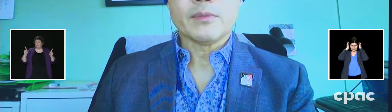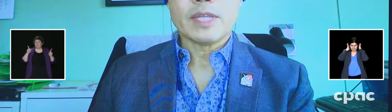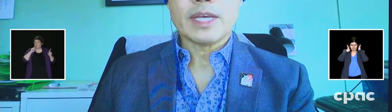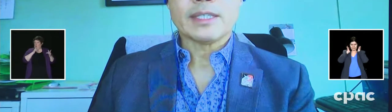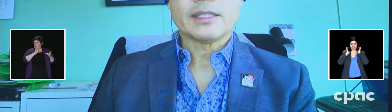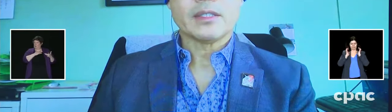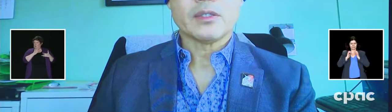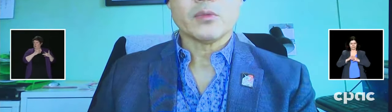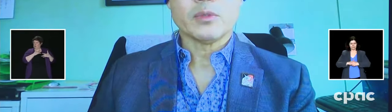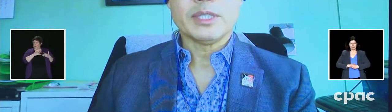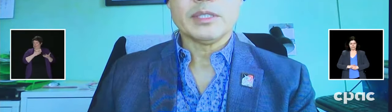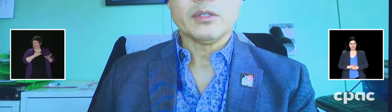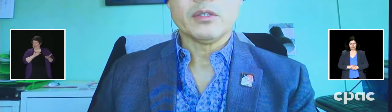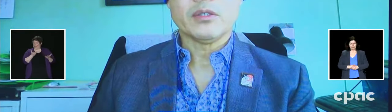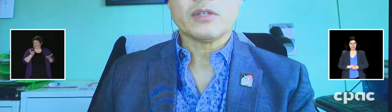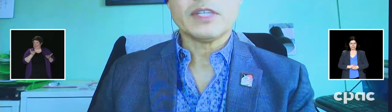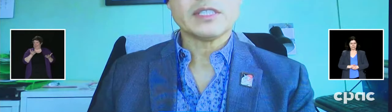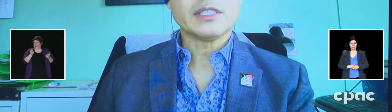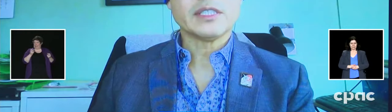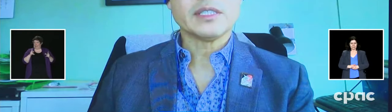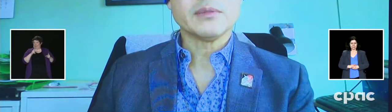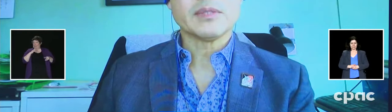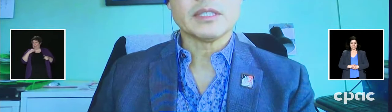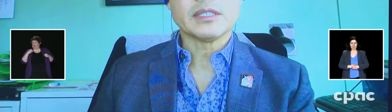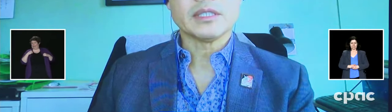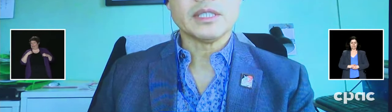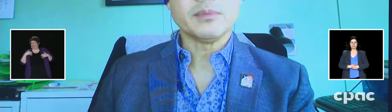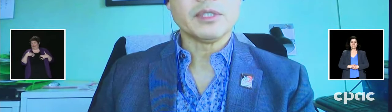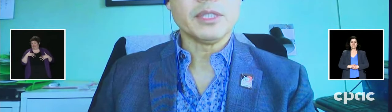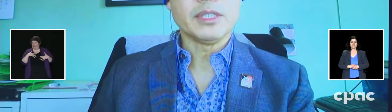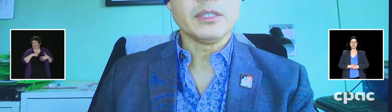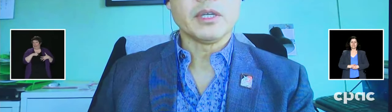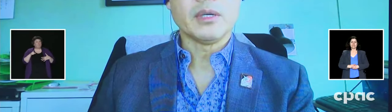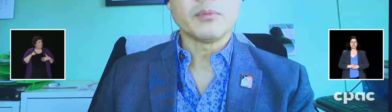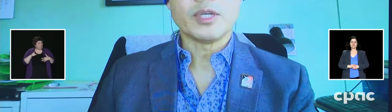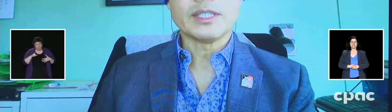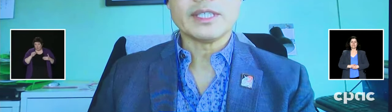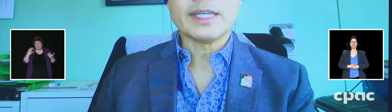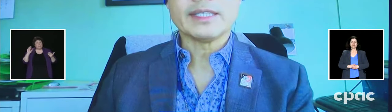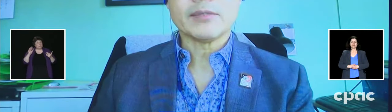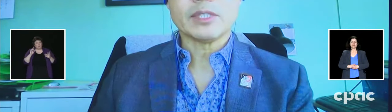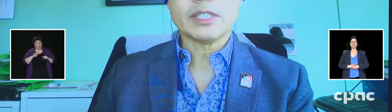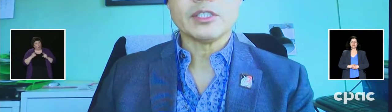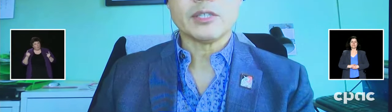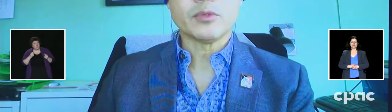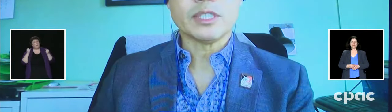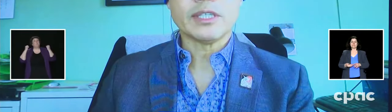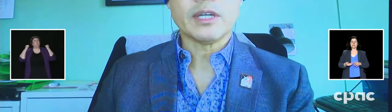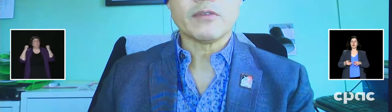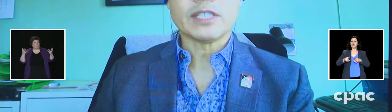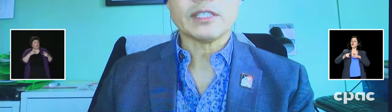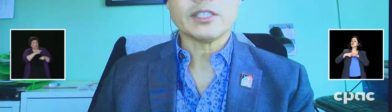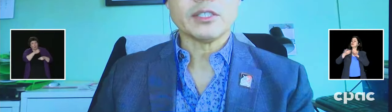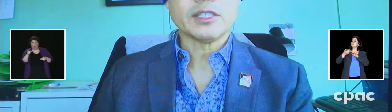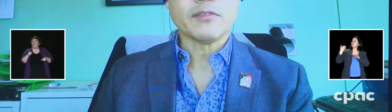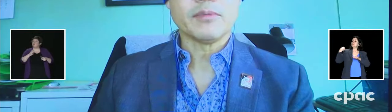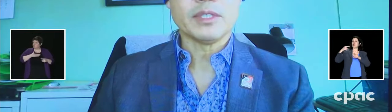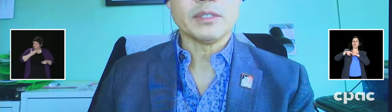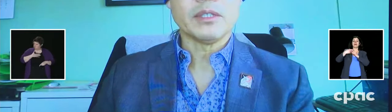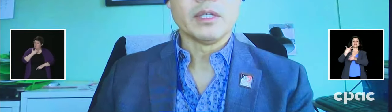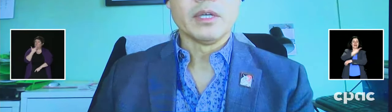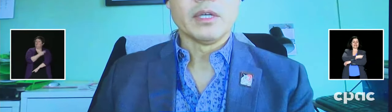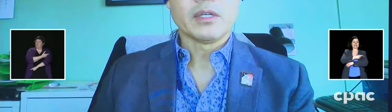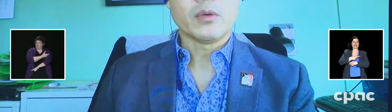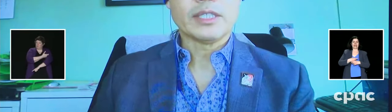that there would be a lot of hesitancy. It doesn't seem to be quite the case. would say generally our vaccination has